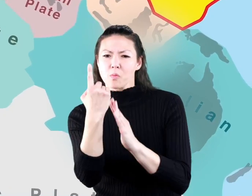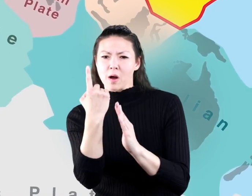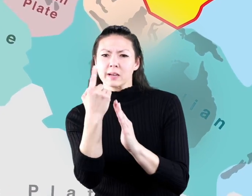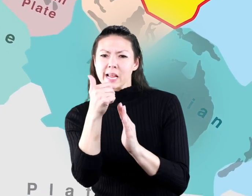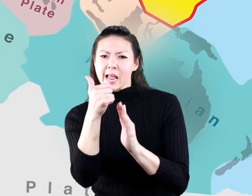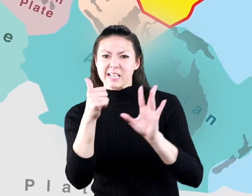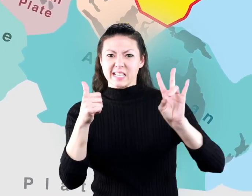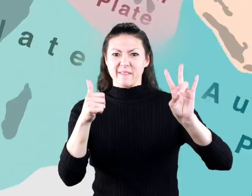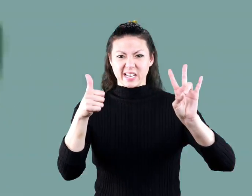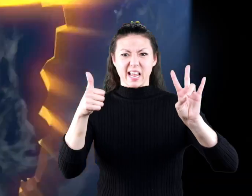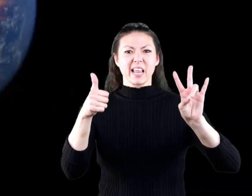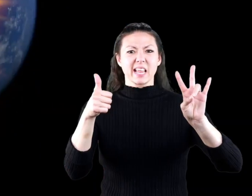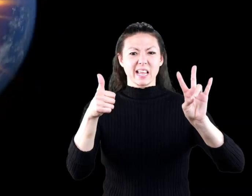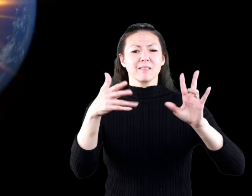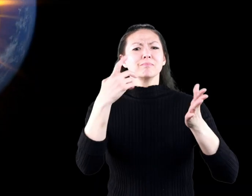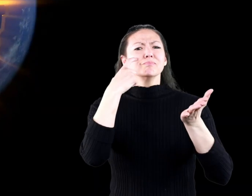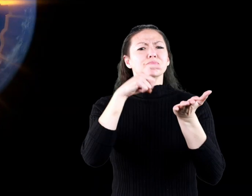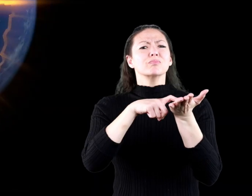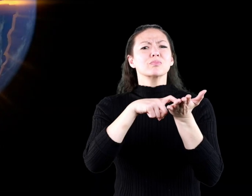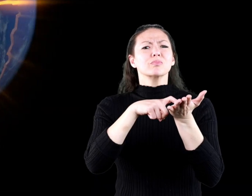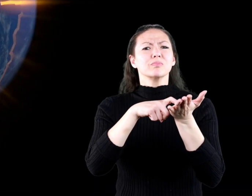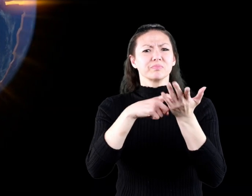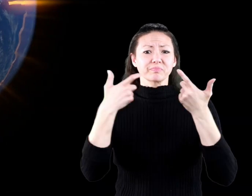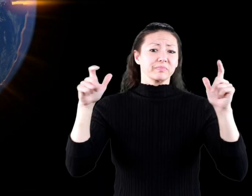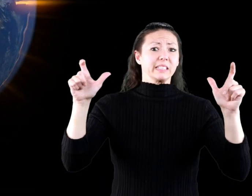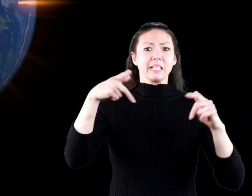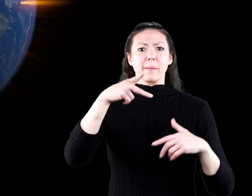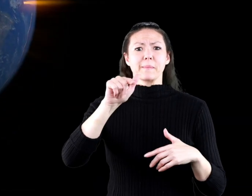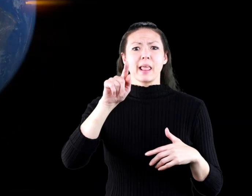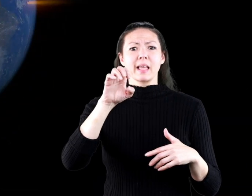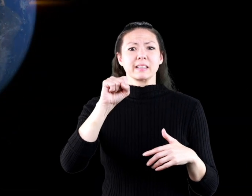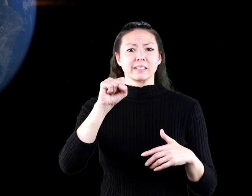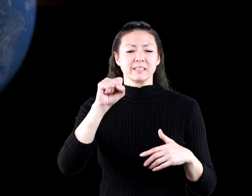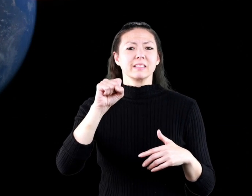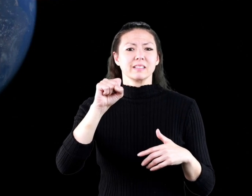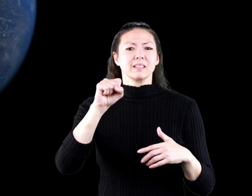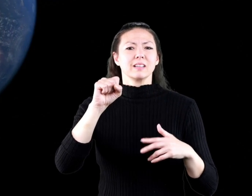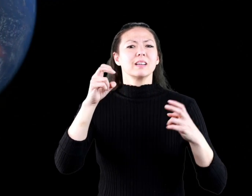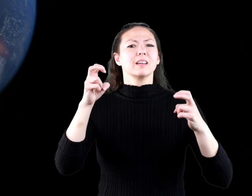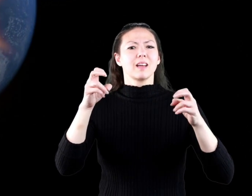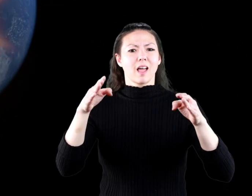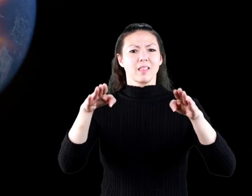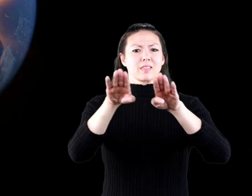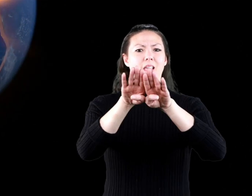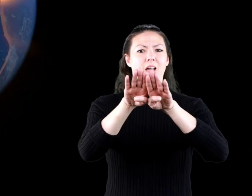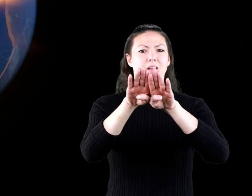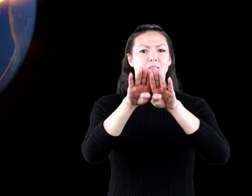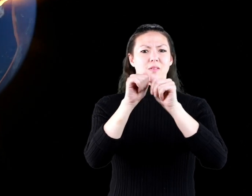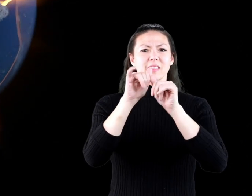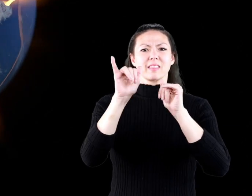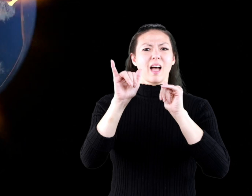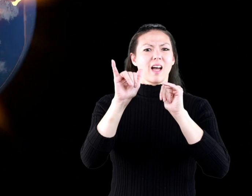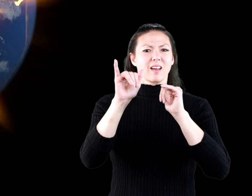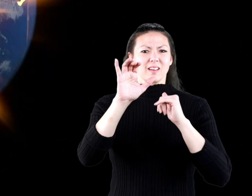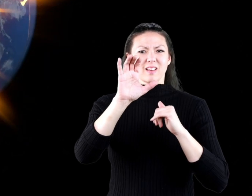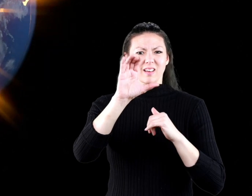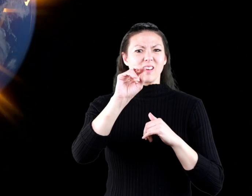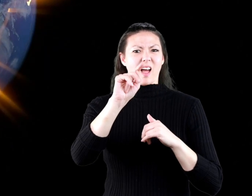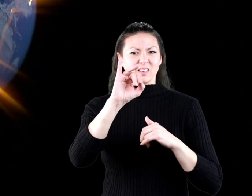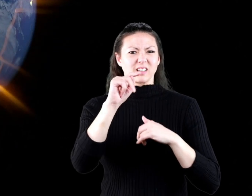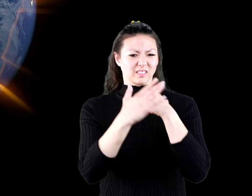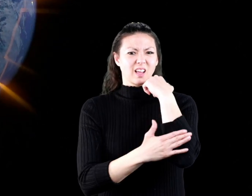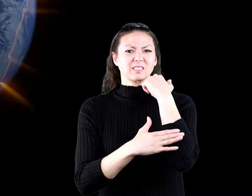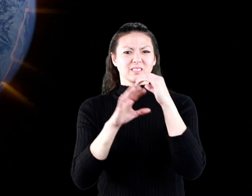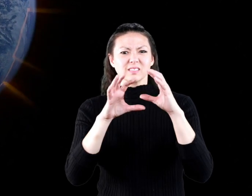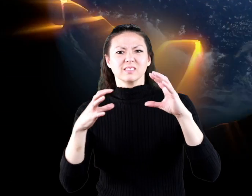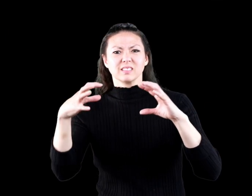ones the first thing you may notice is that the major plates are kind of aligned with the continents that's not a